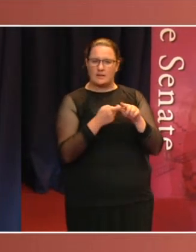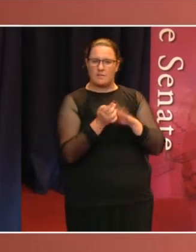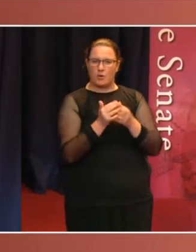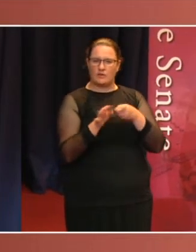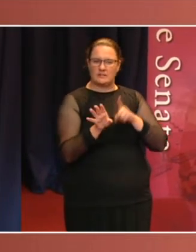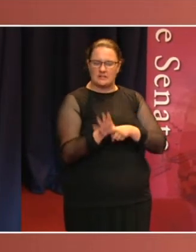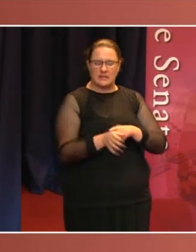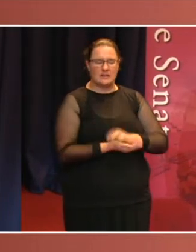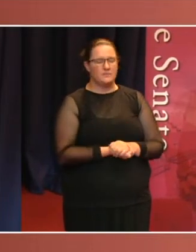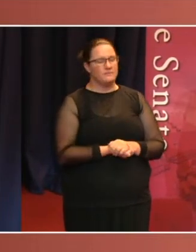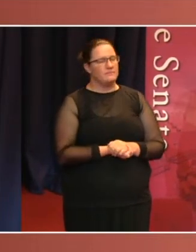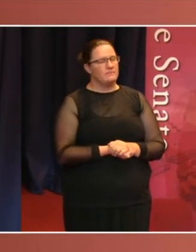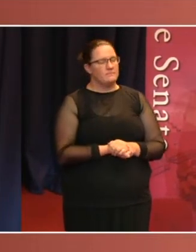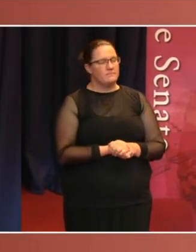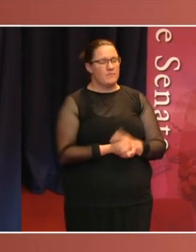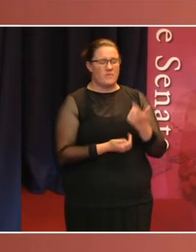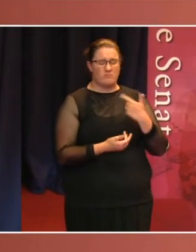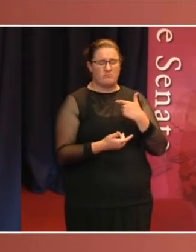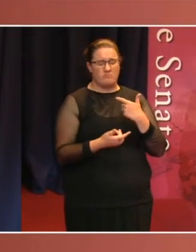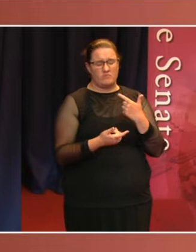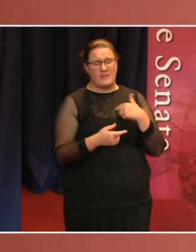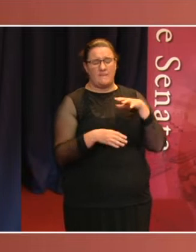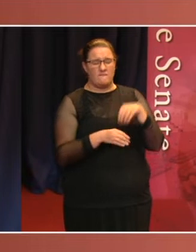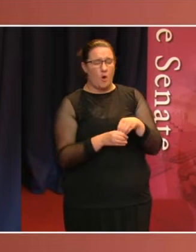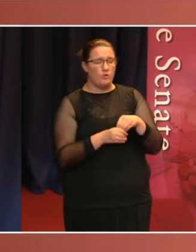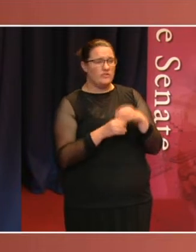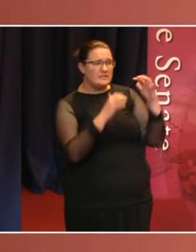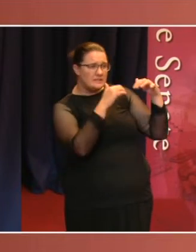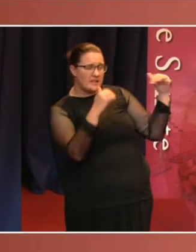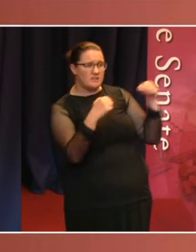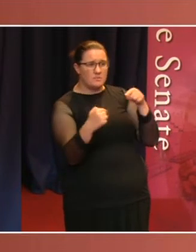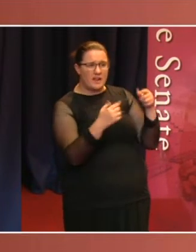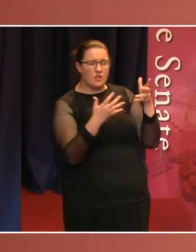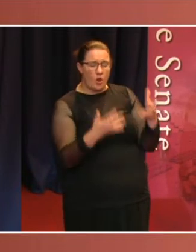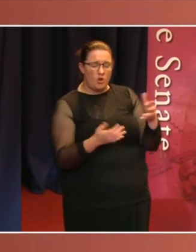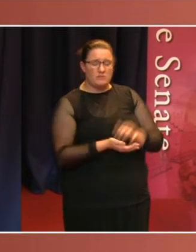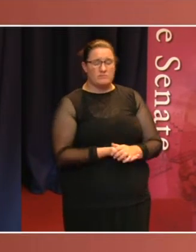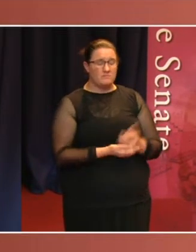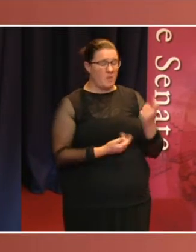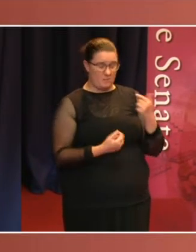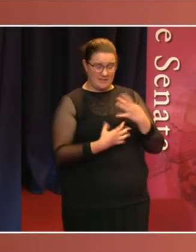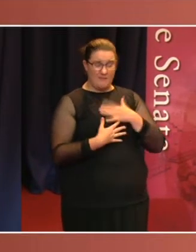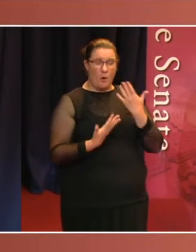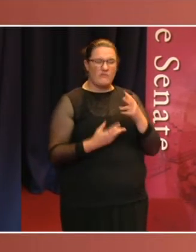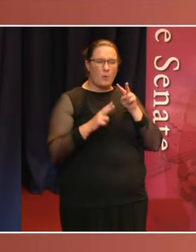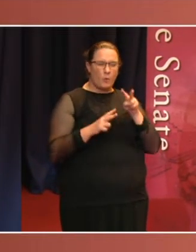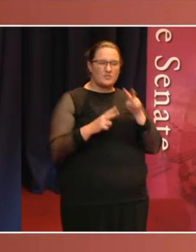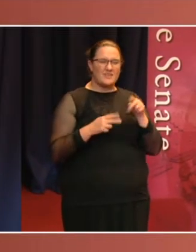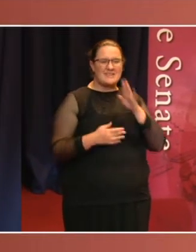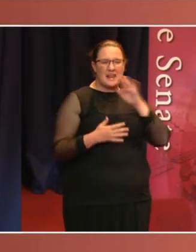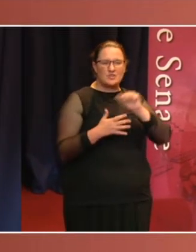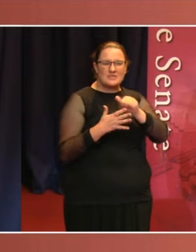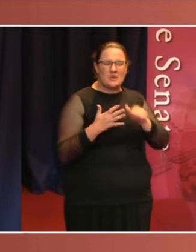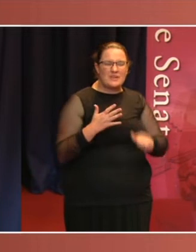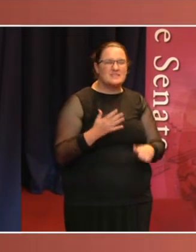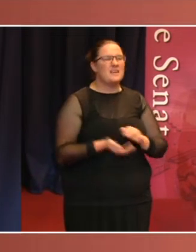participant in Senate policy debates, a keen watcher of this lecture series, and has interacted with many